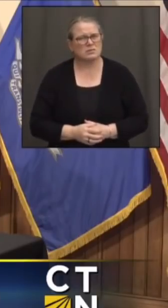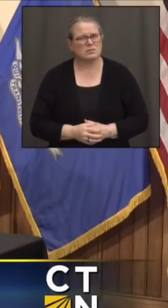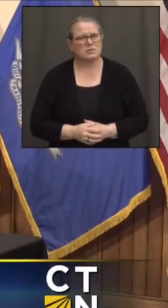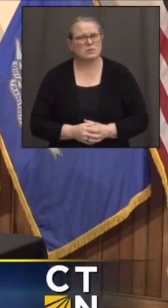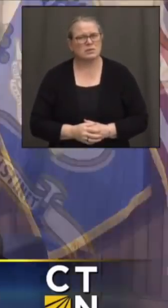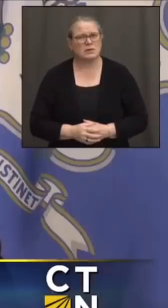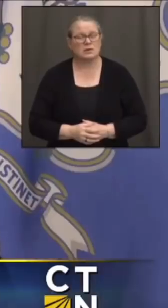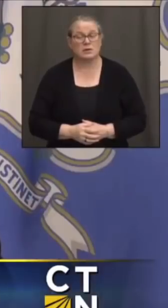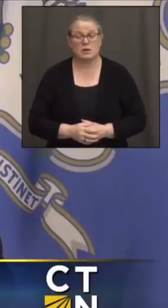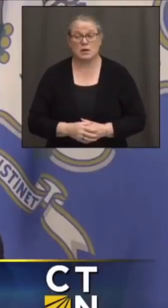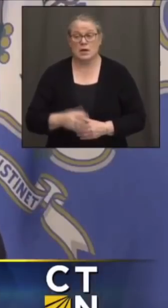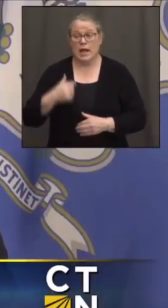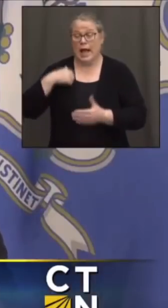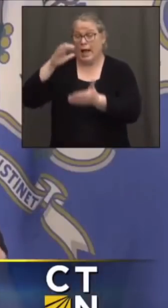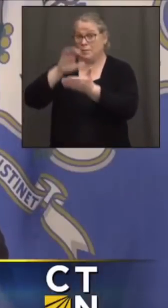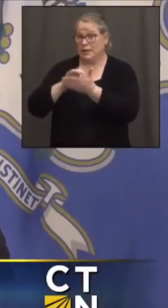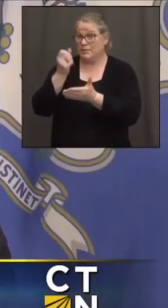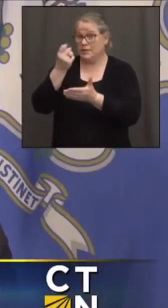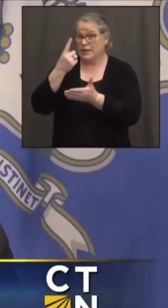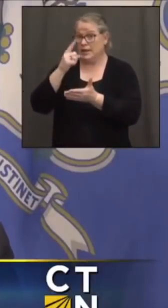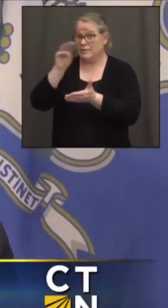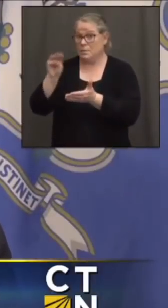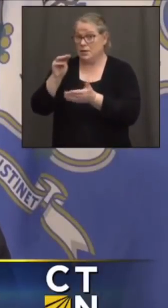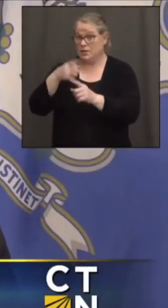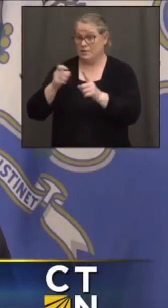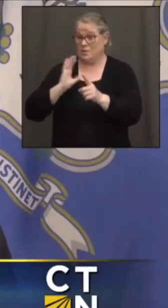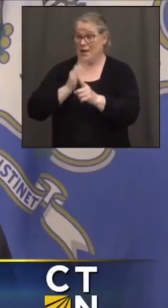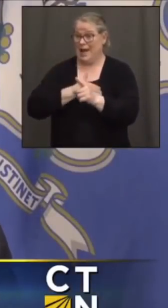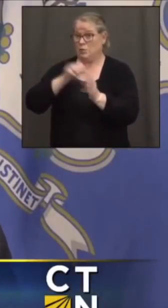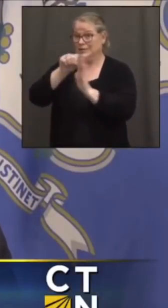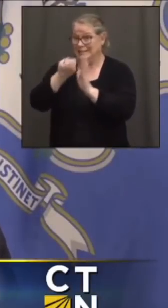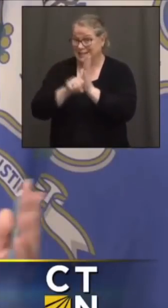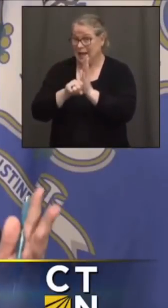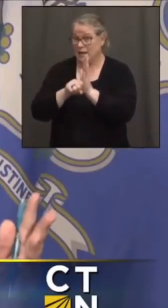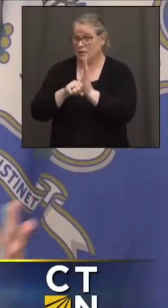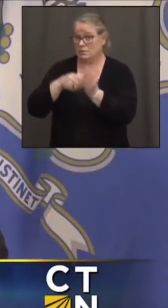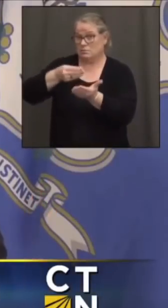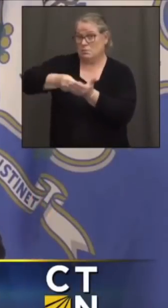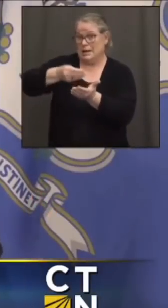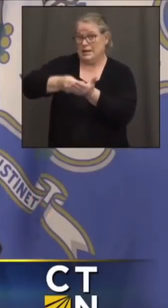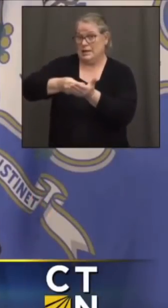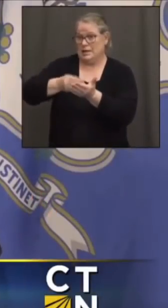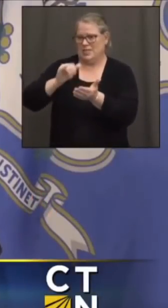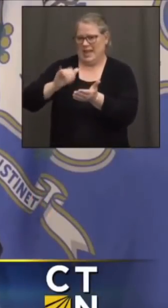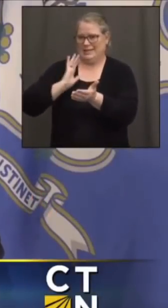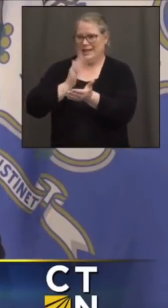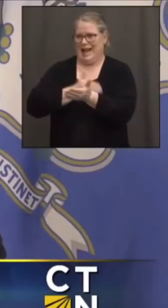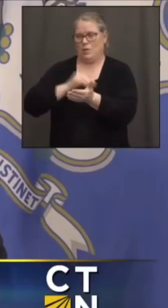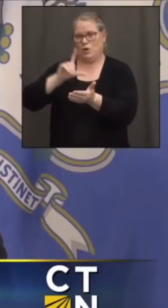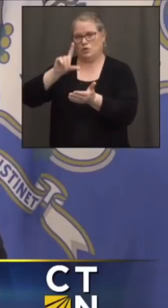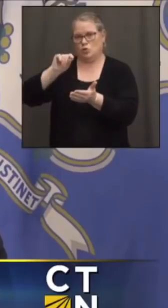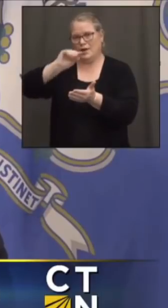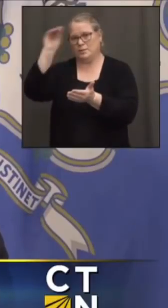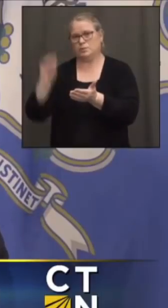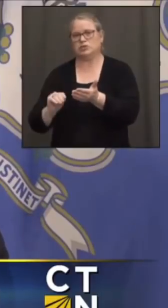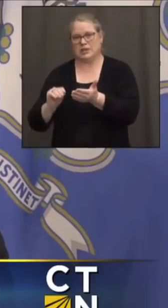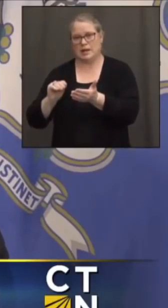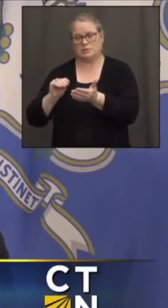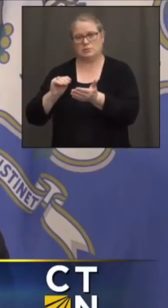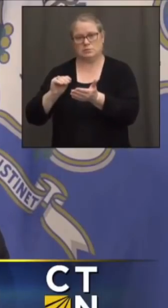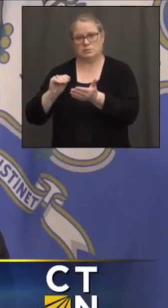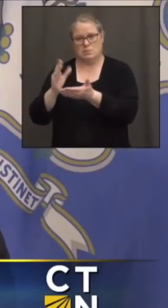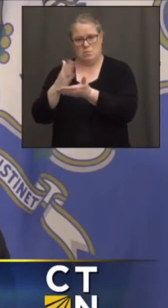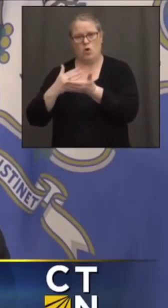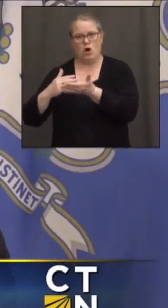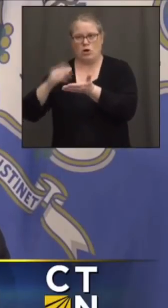I believe the $11 million is what's coming from our state allocation. That's our share. That's our 20 percent share of what we're getting for